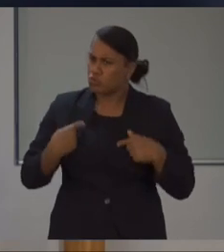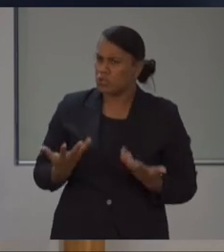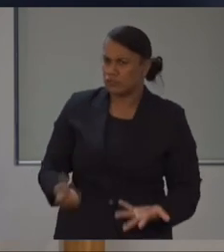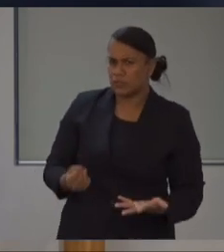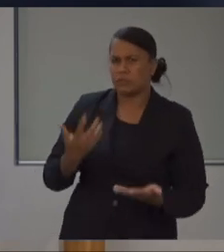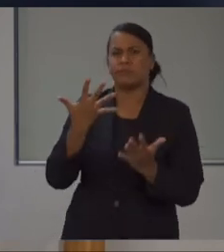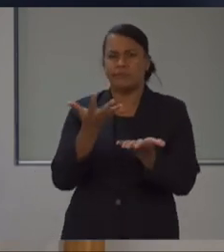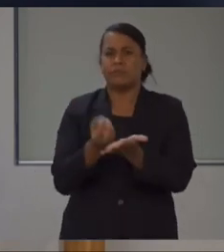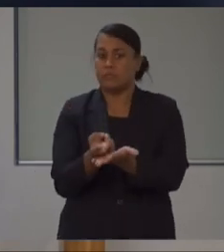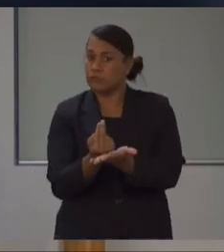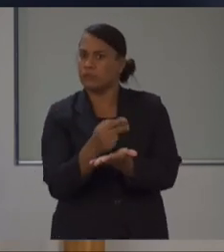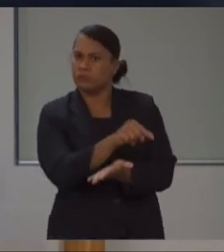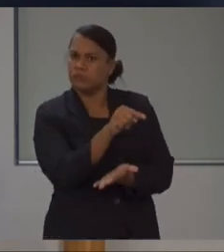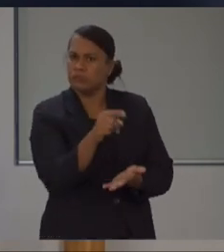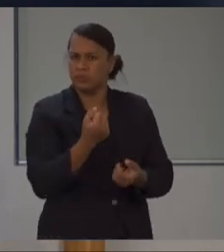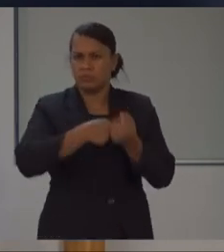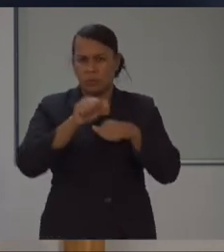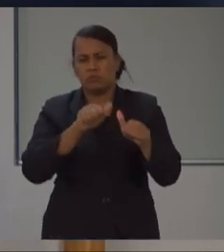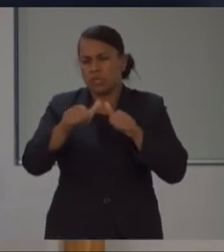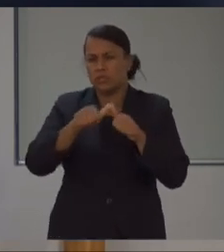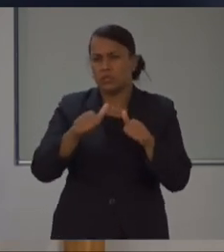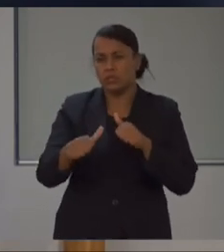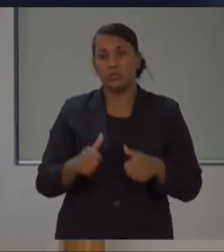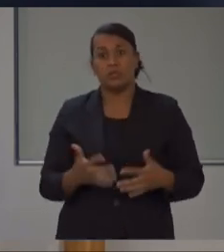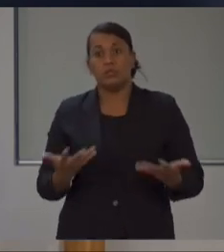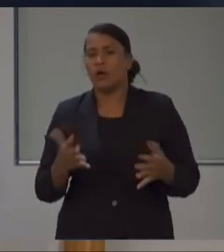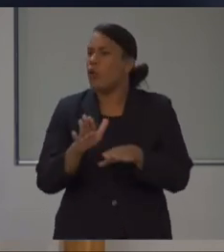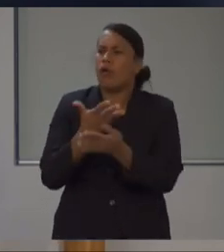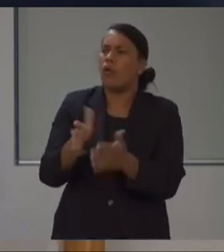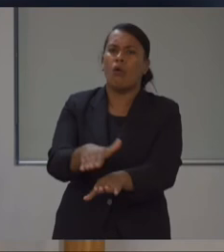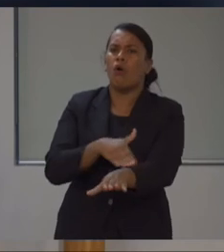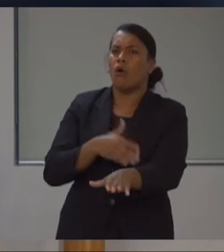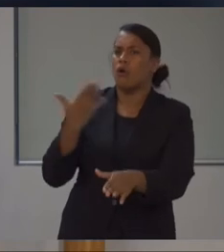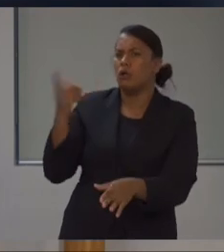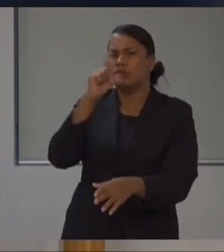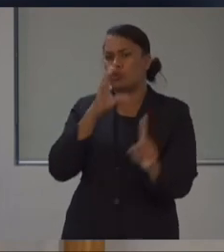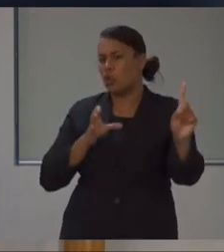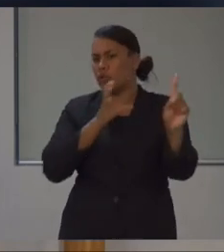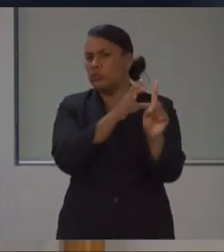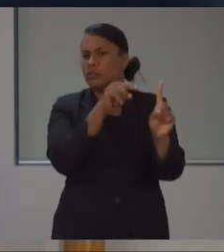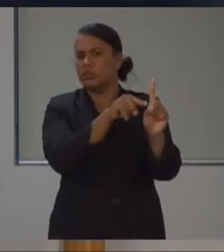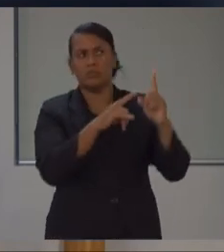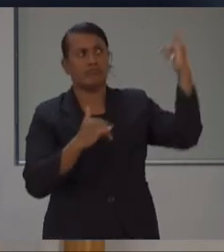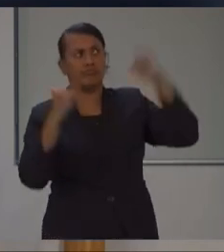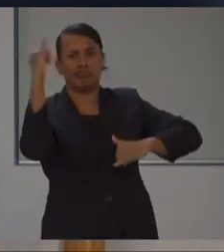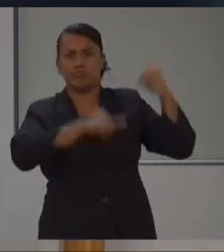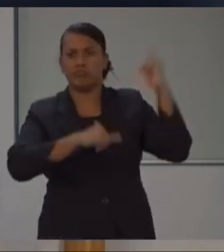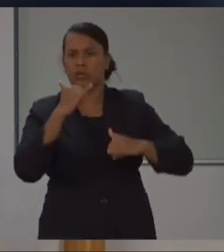ones that you have in isolation now. How long will you then go on with the quarantining of arrivals into the country?